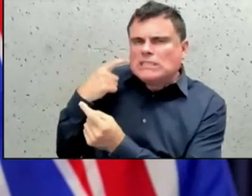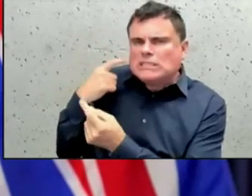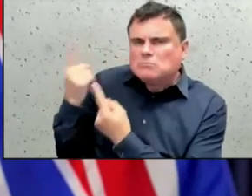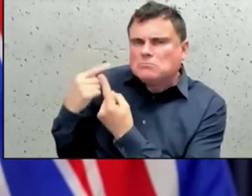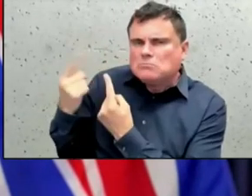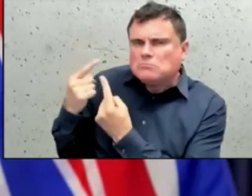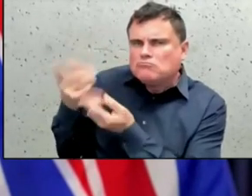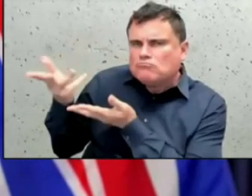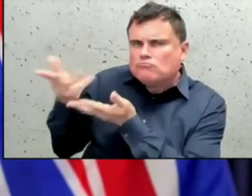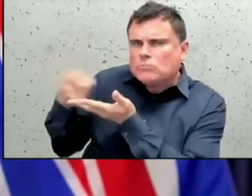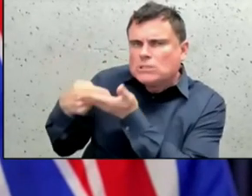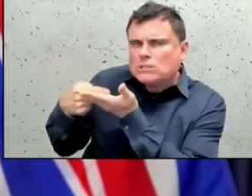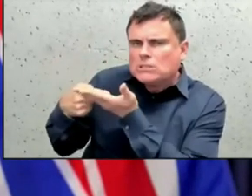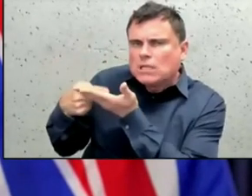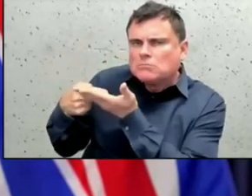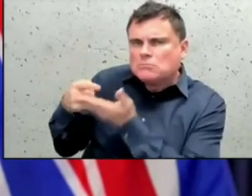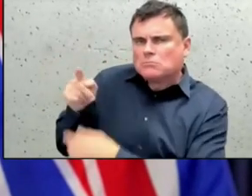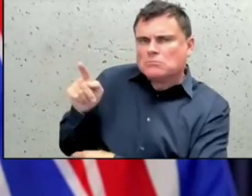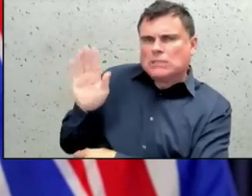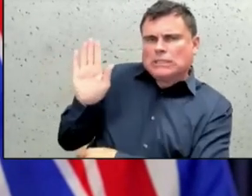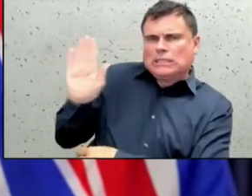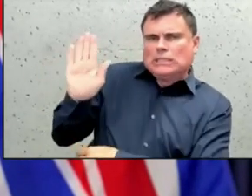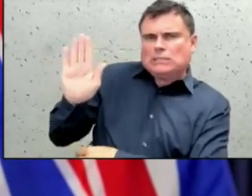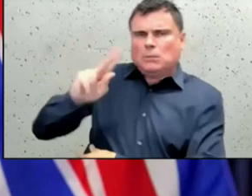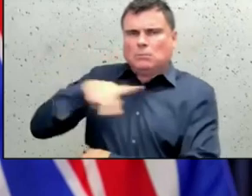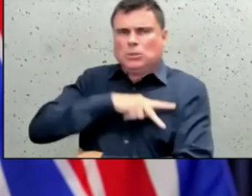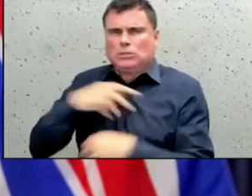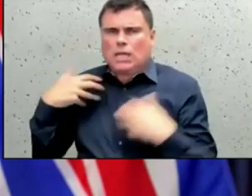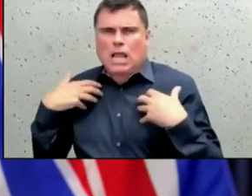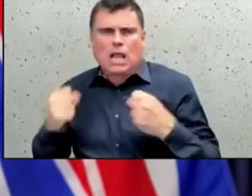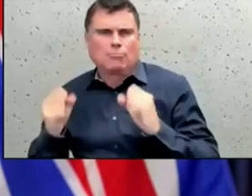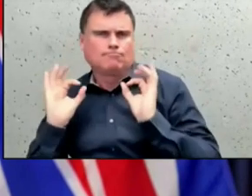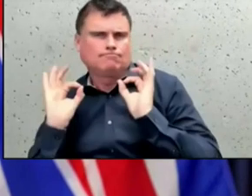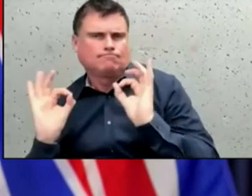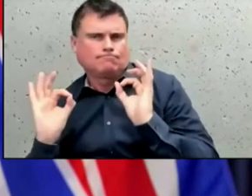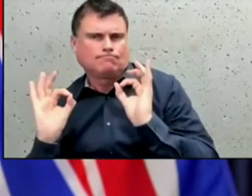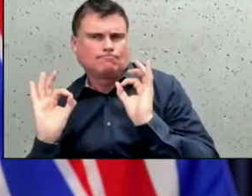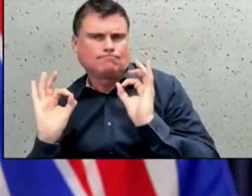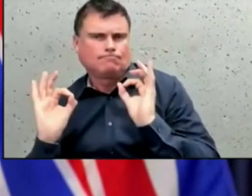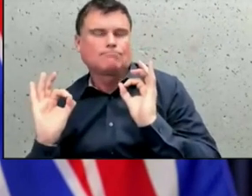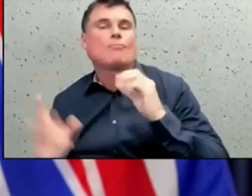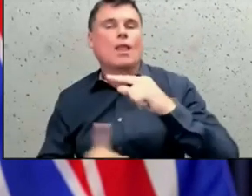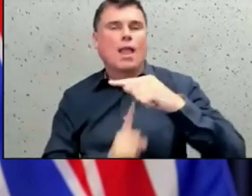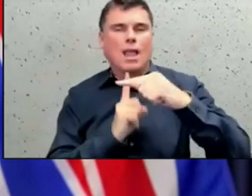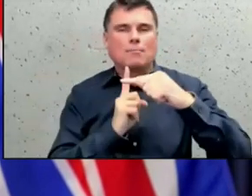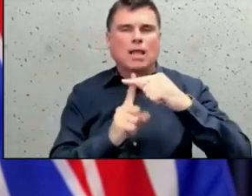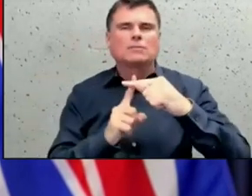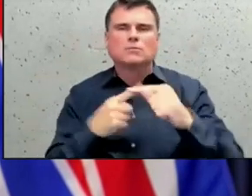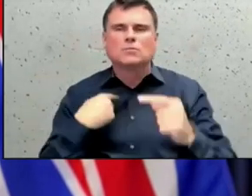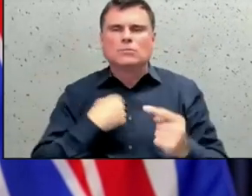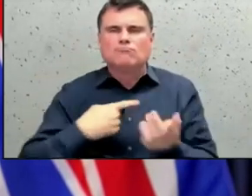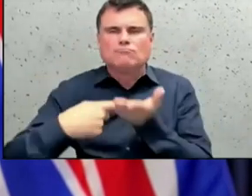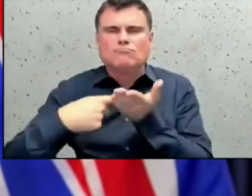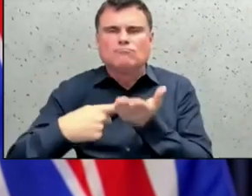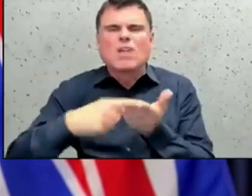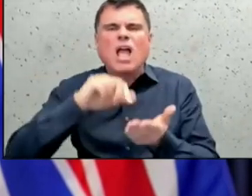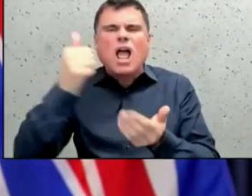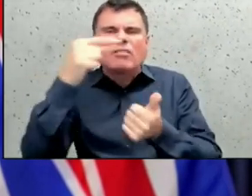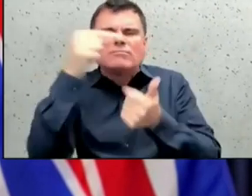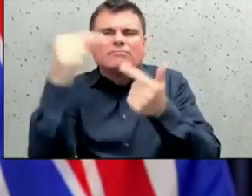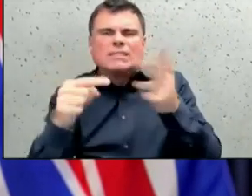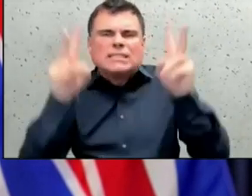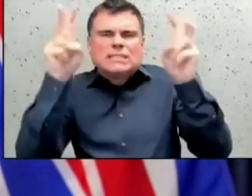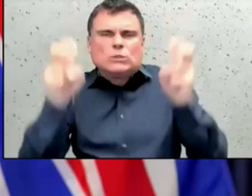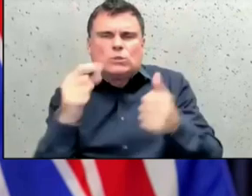his personal health, but also about the Canada Health Transfer, which he's passionate about, and all of the issues in healthcare and other areas that